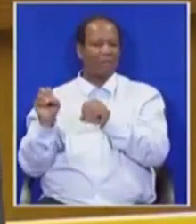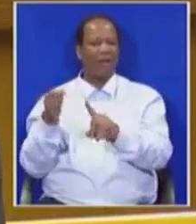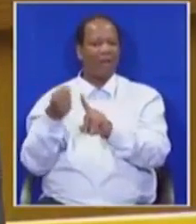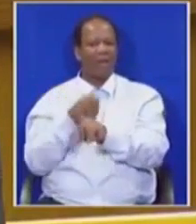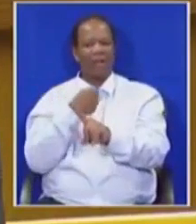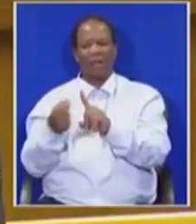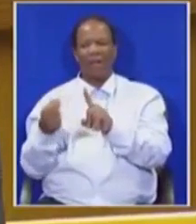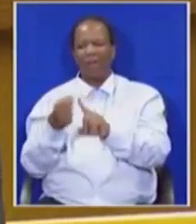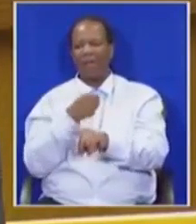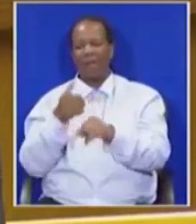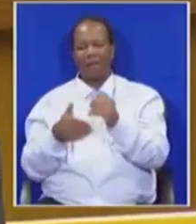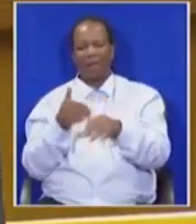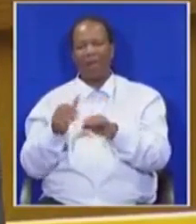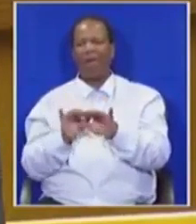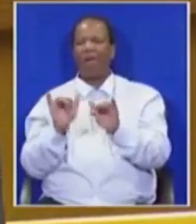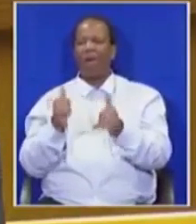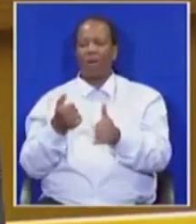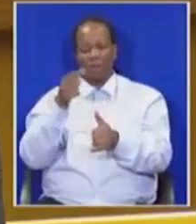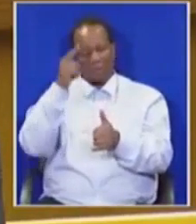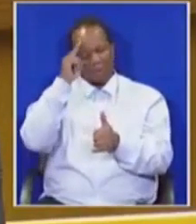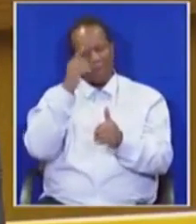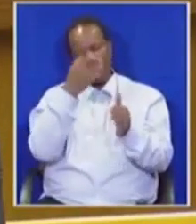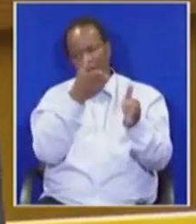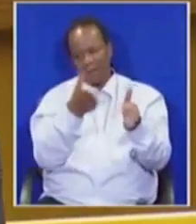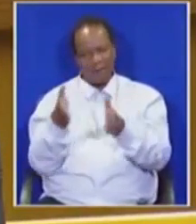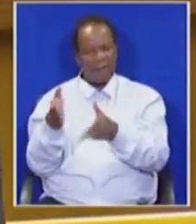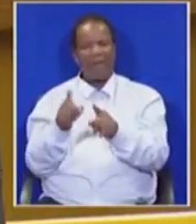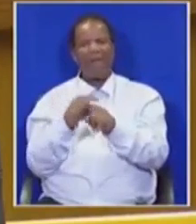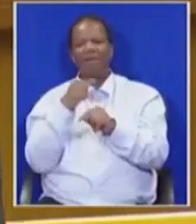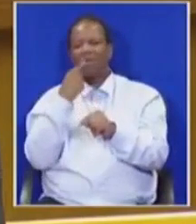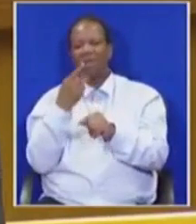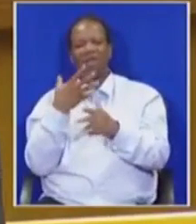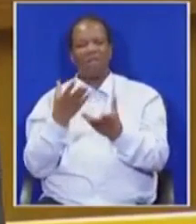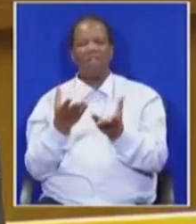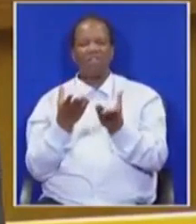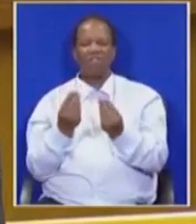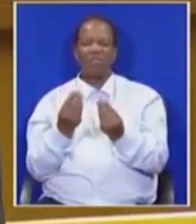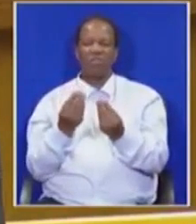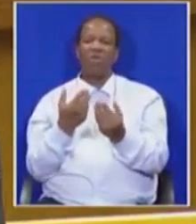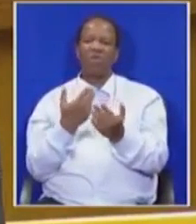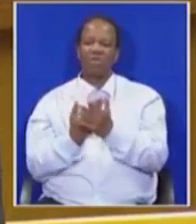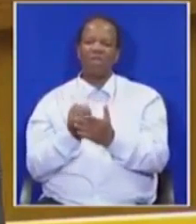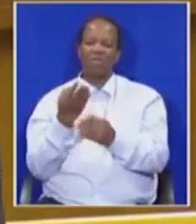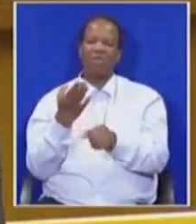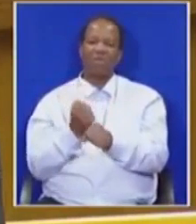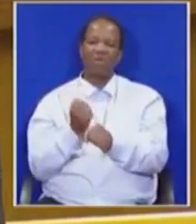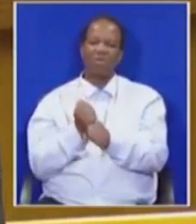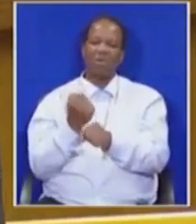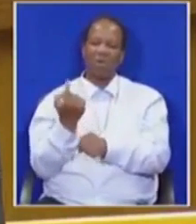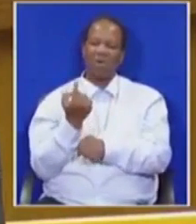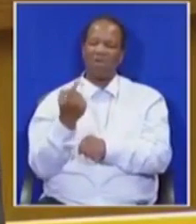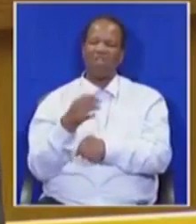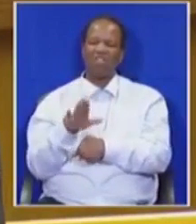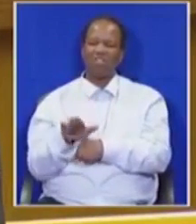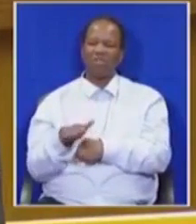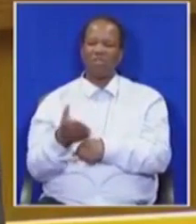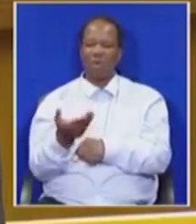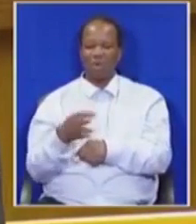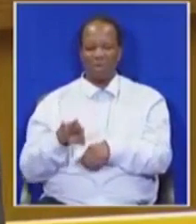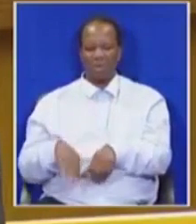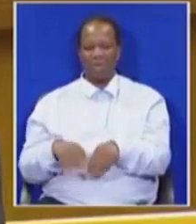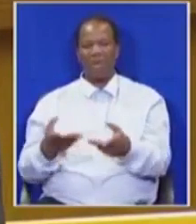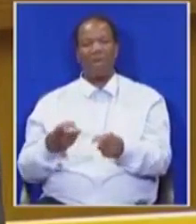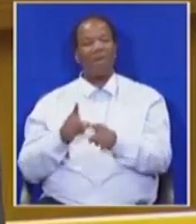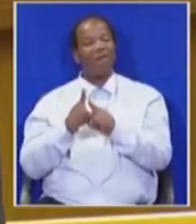keeping them dispossessed of land as cheap and easily disposable labor. Since those painful